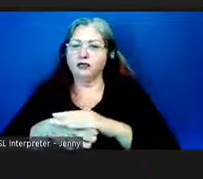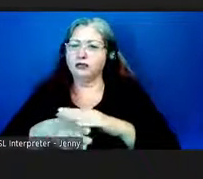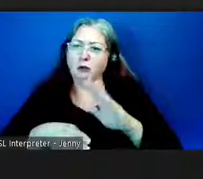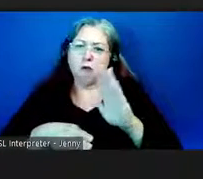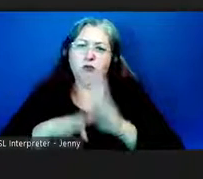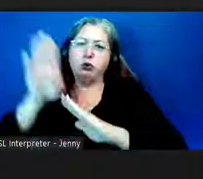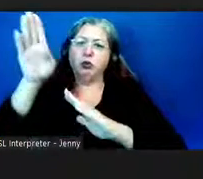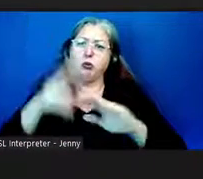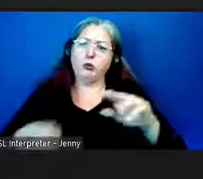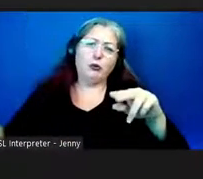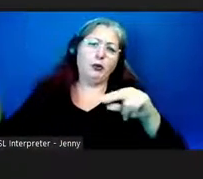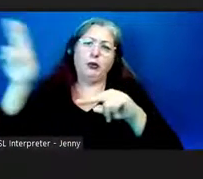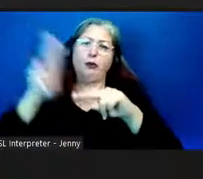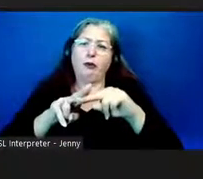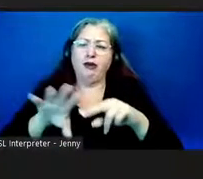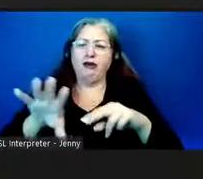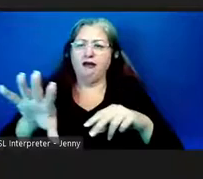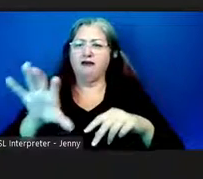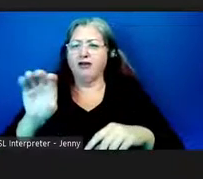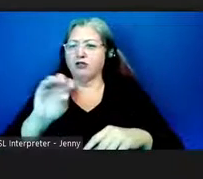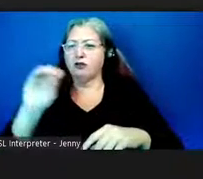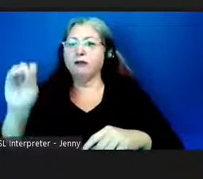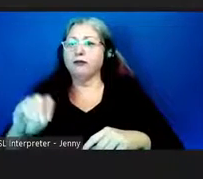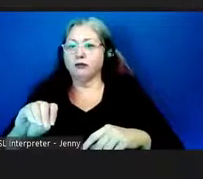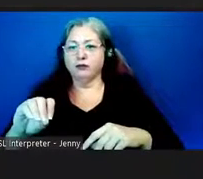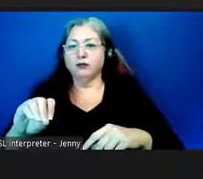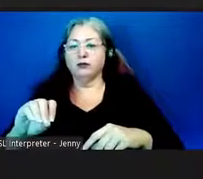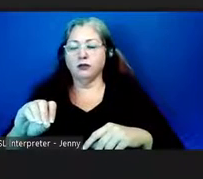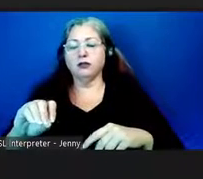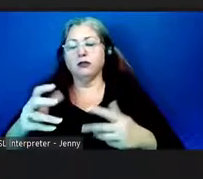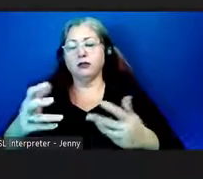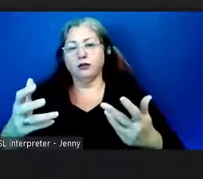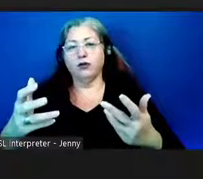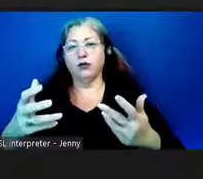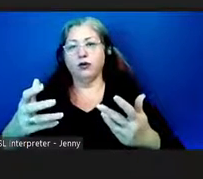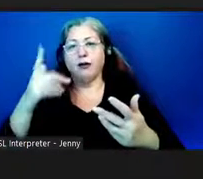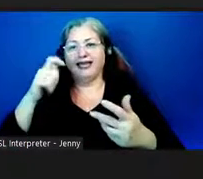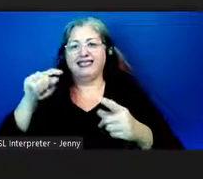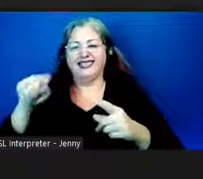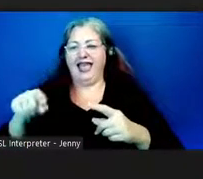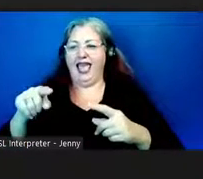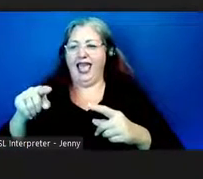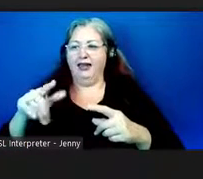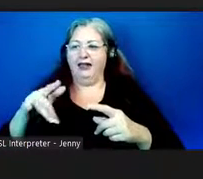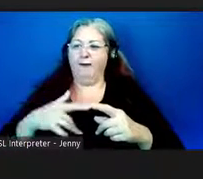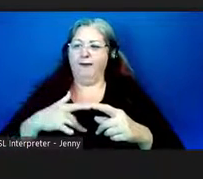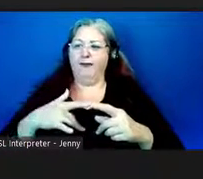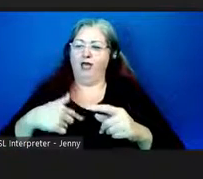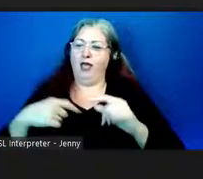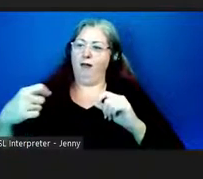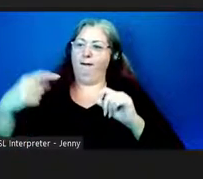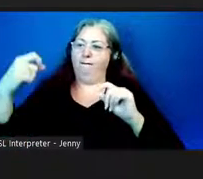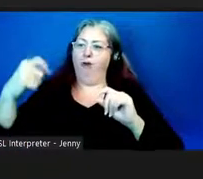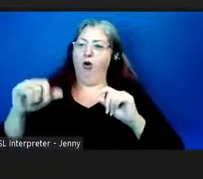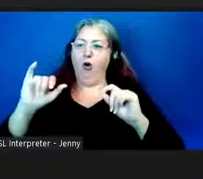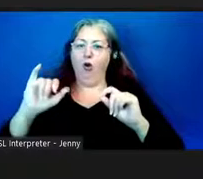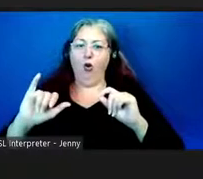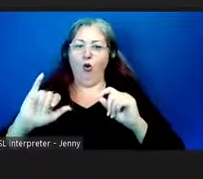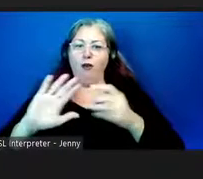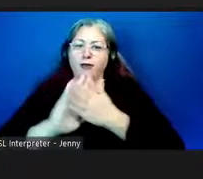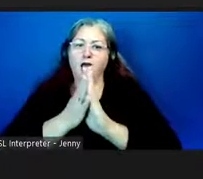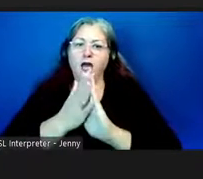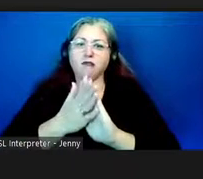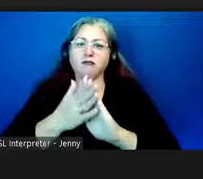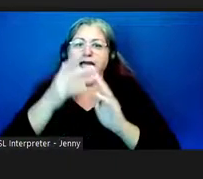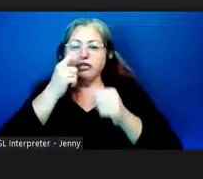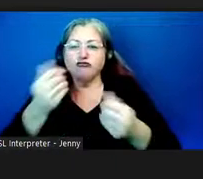a staggering 500%. So it was due to that spark that people got interested in it.